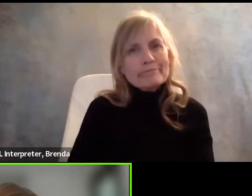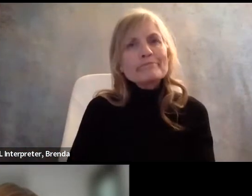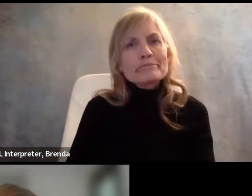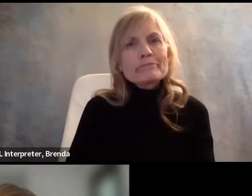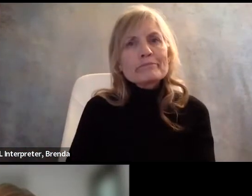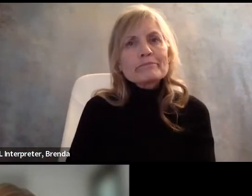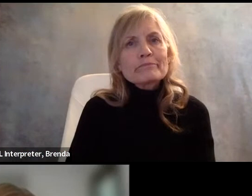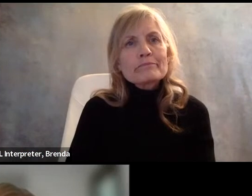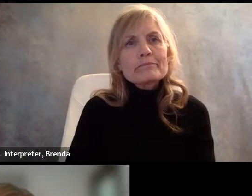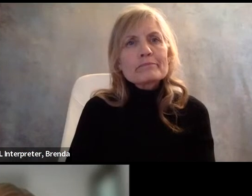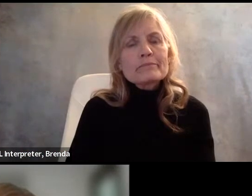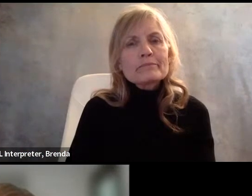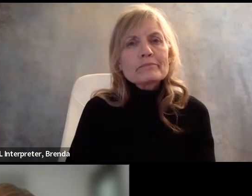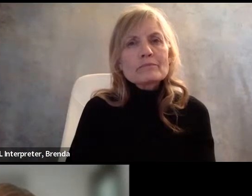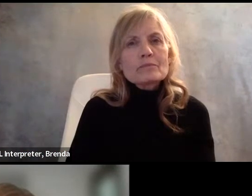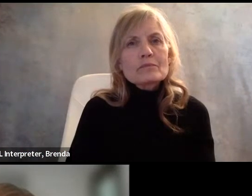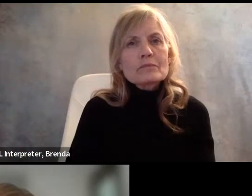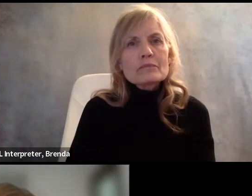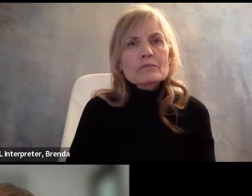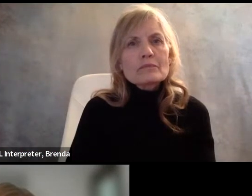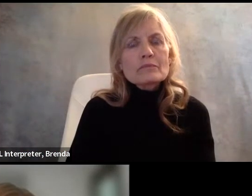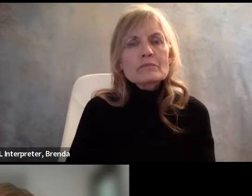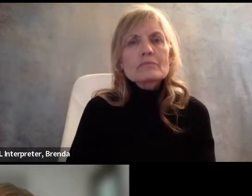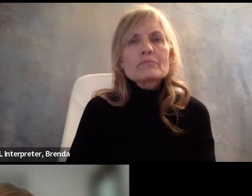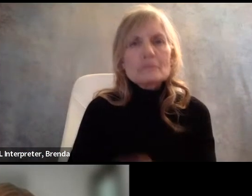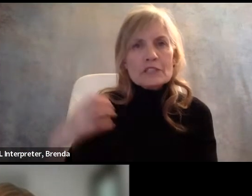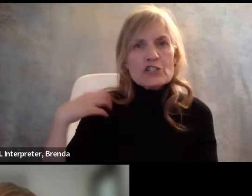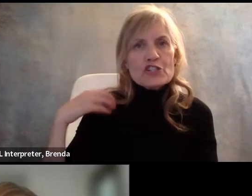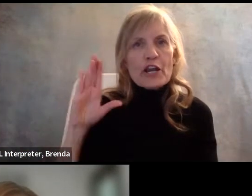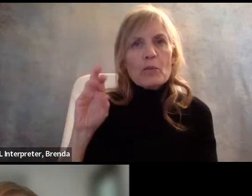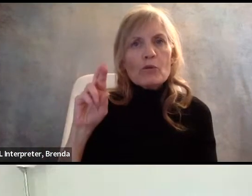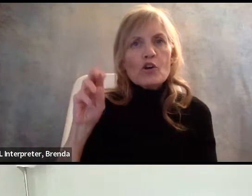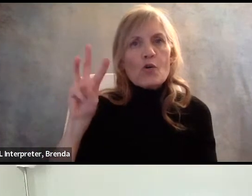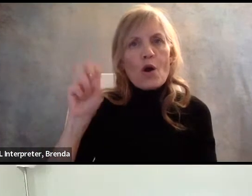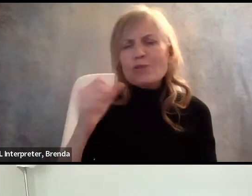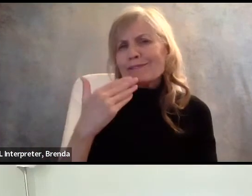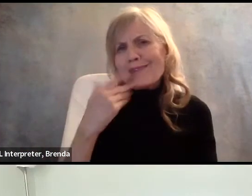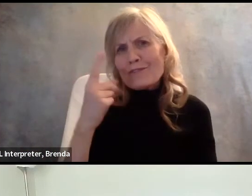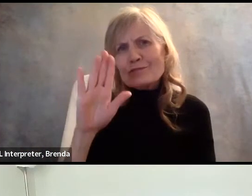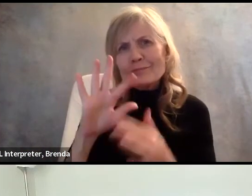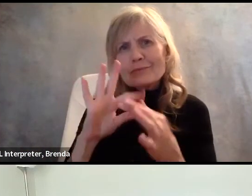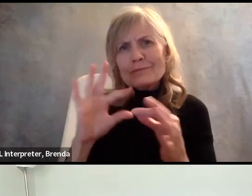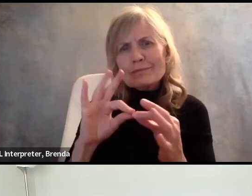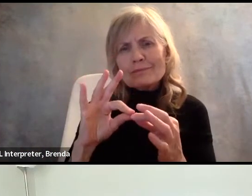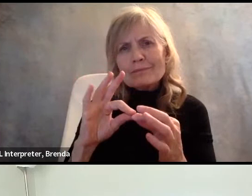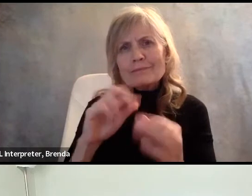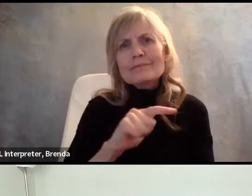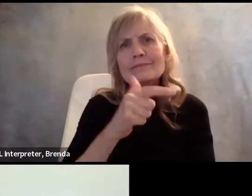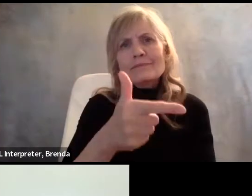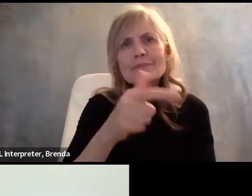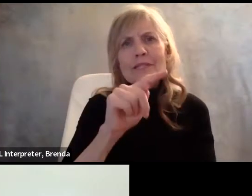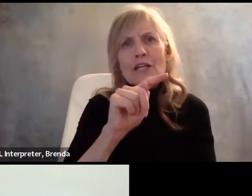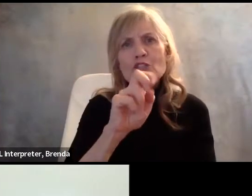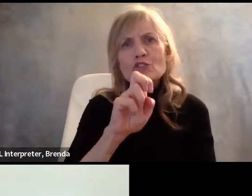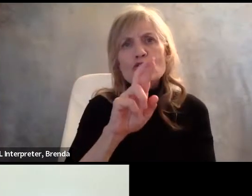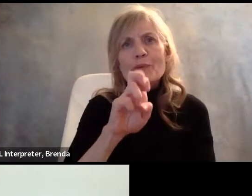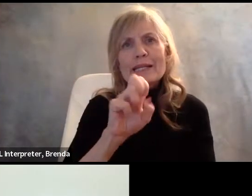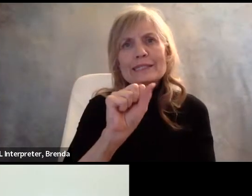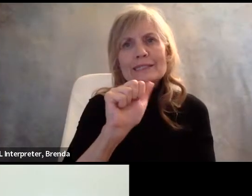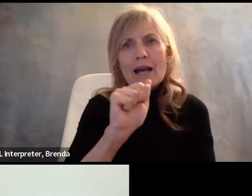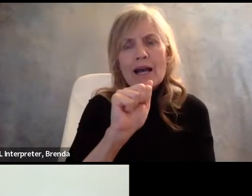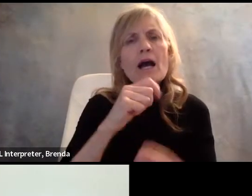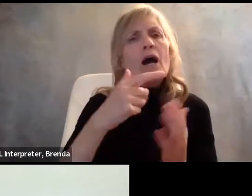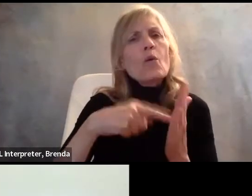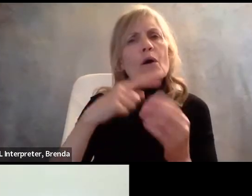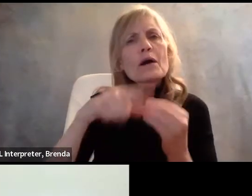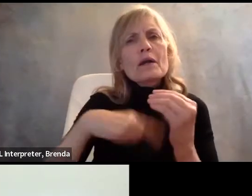Thank you for sharing that. Let's go to Teresa. What challenges do formerly incarcerated persons face when